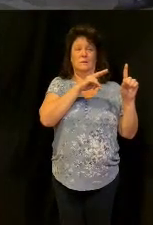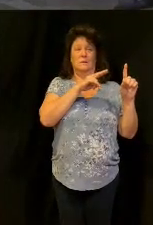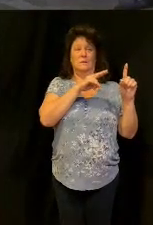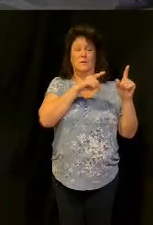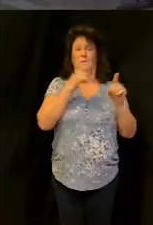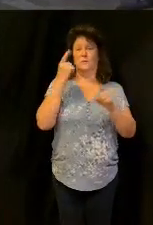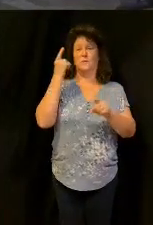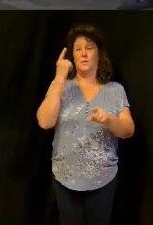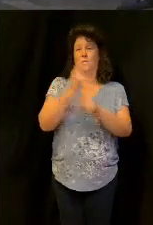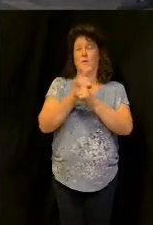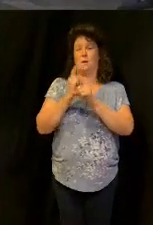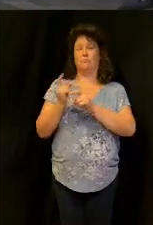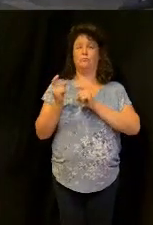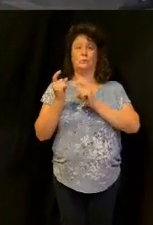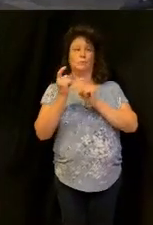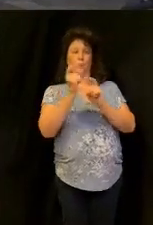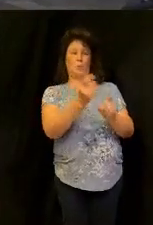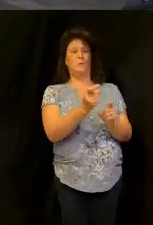reward